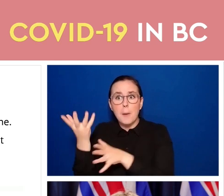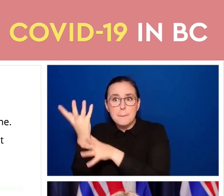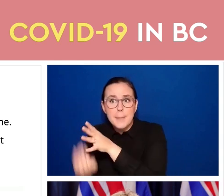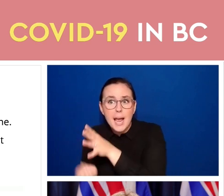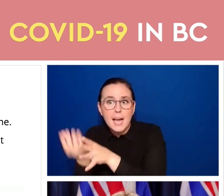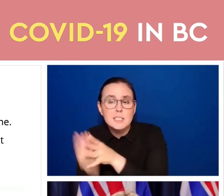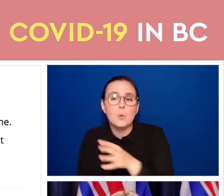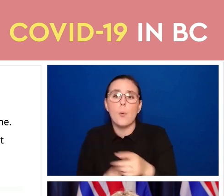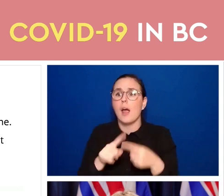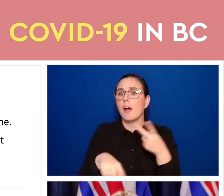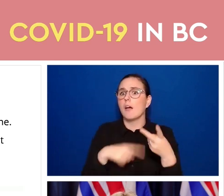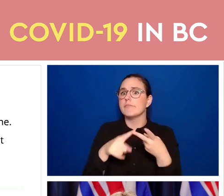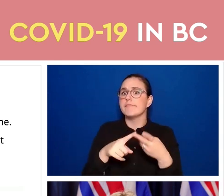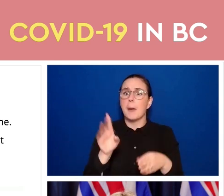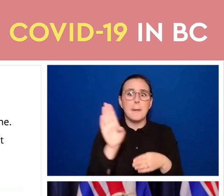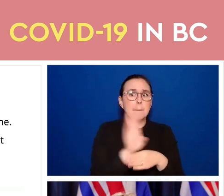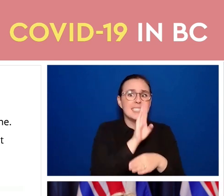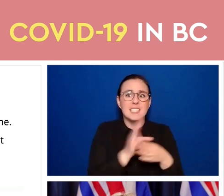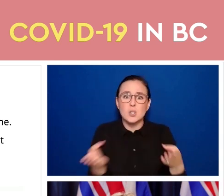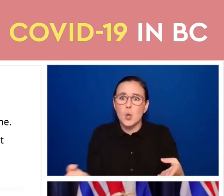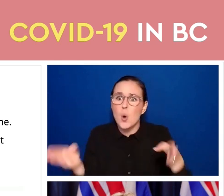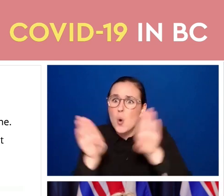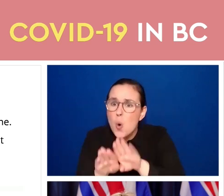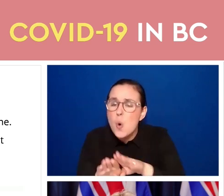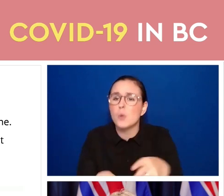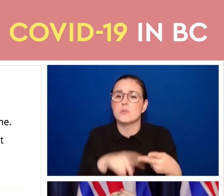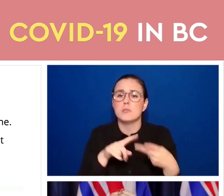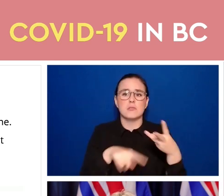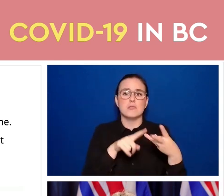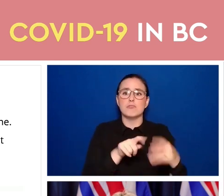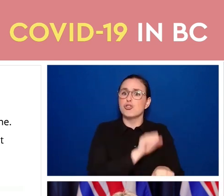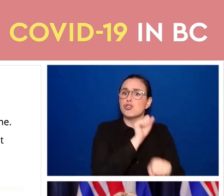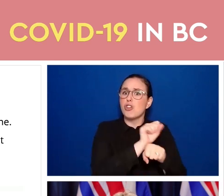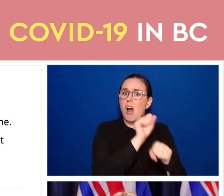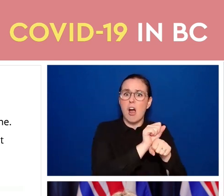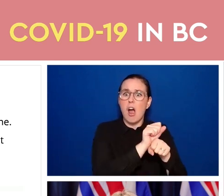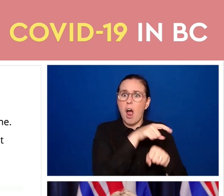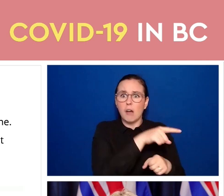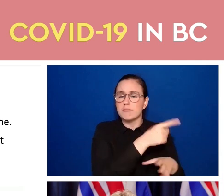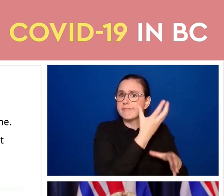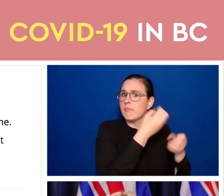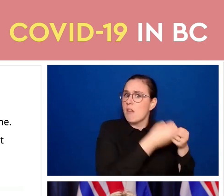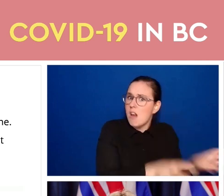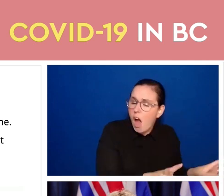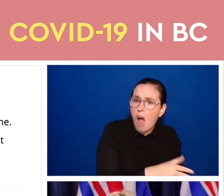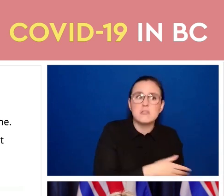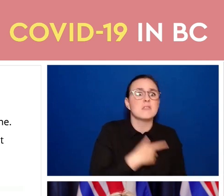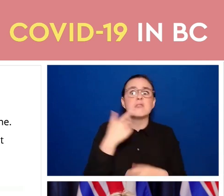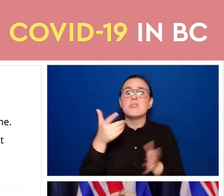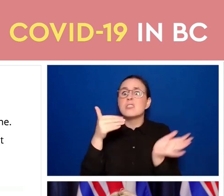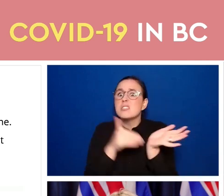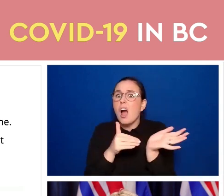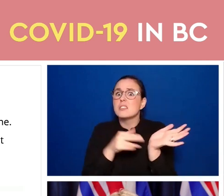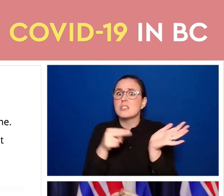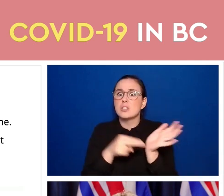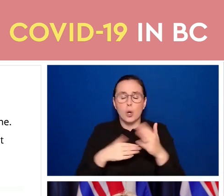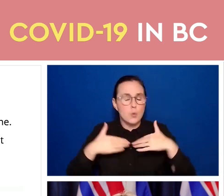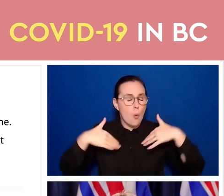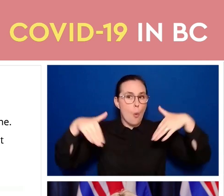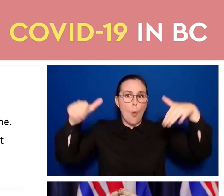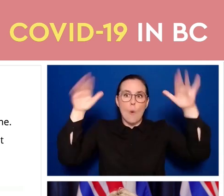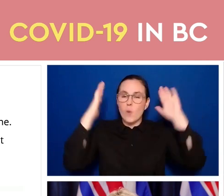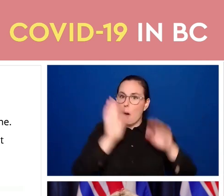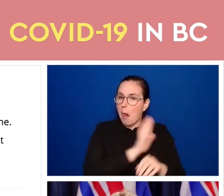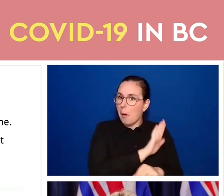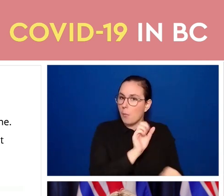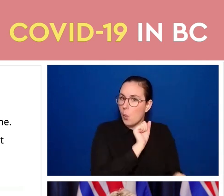colleagues across this province, have been put to the test. We know now that these vaccines are safe, they're effective, and they make a